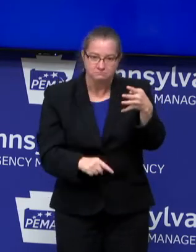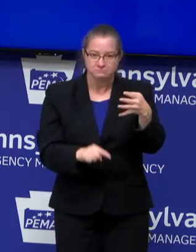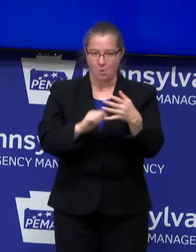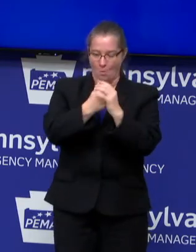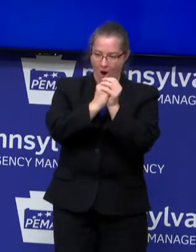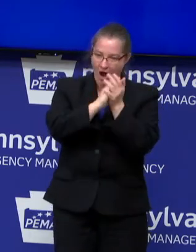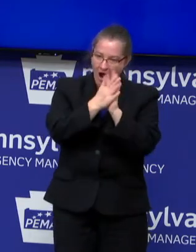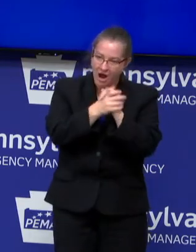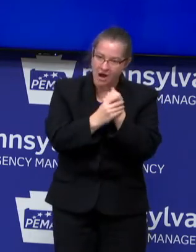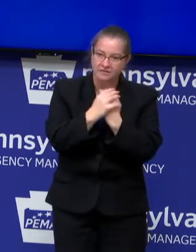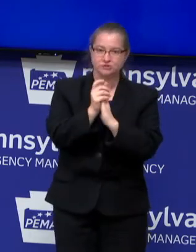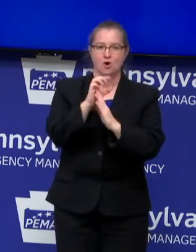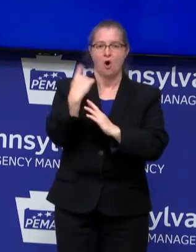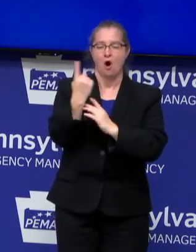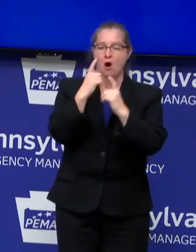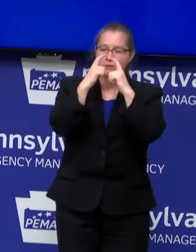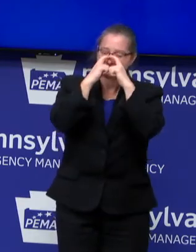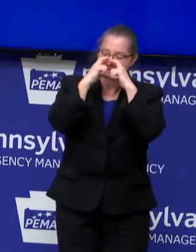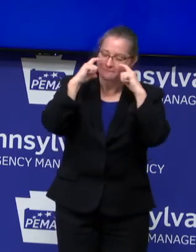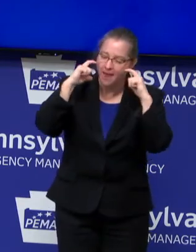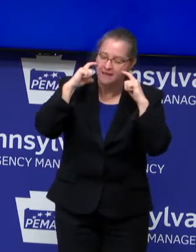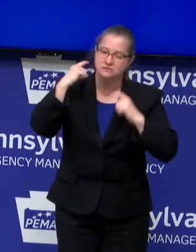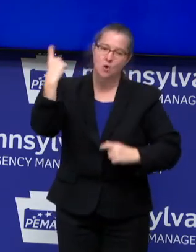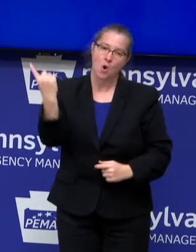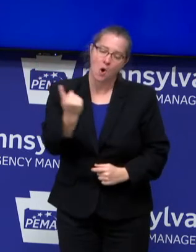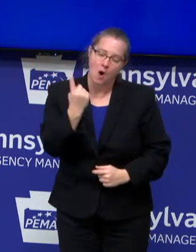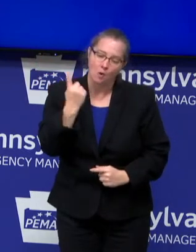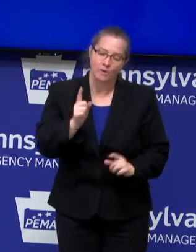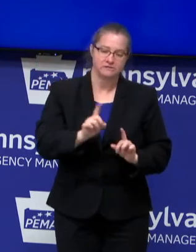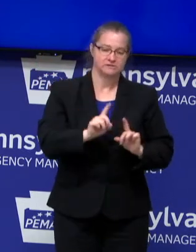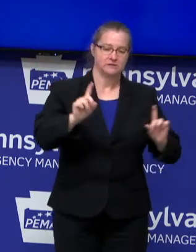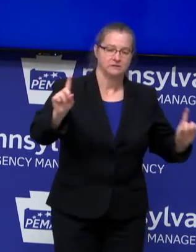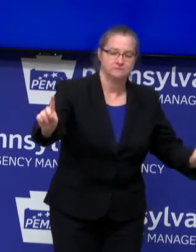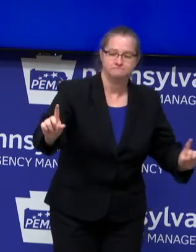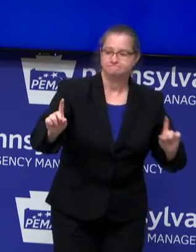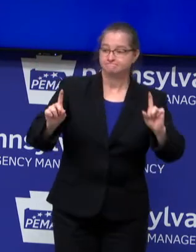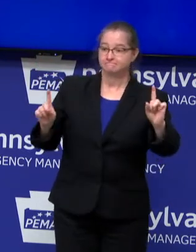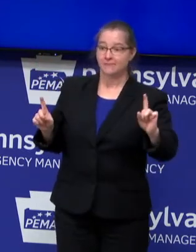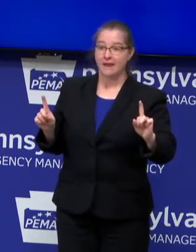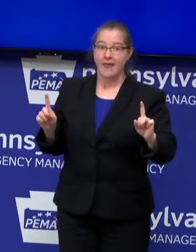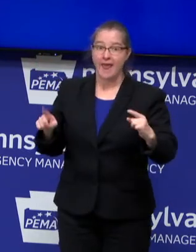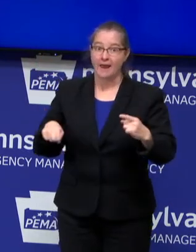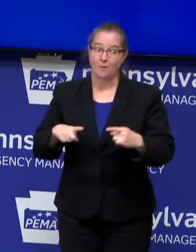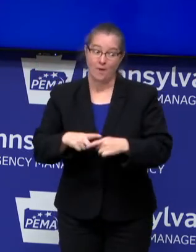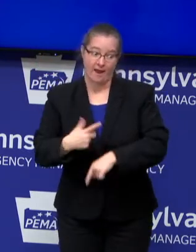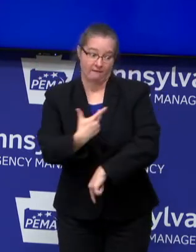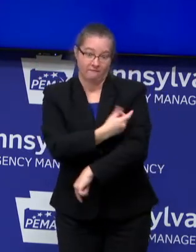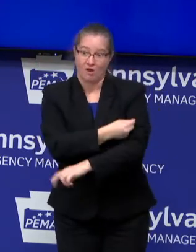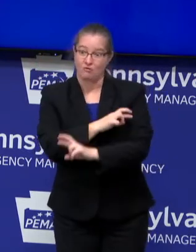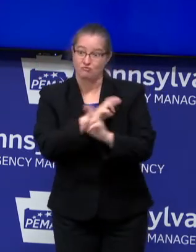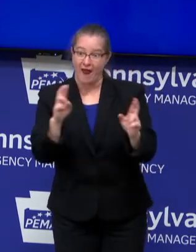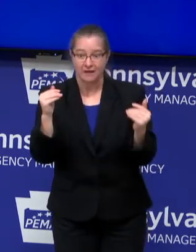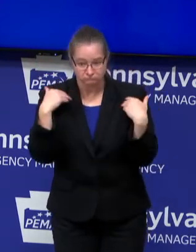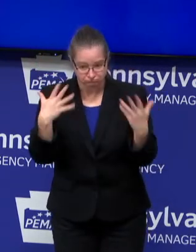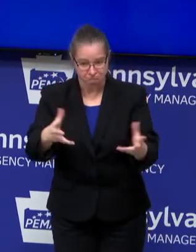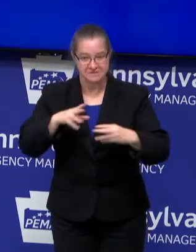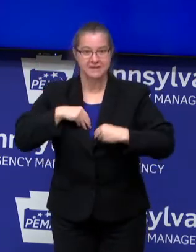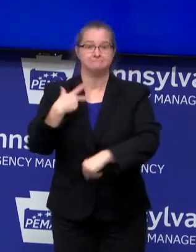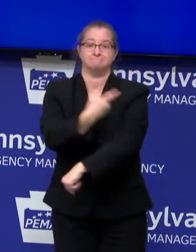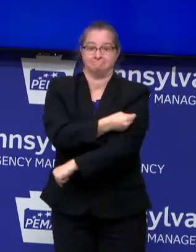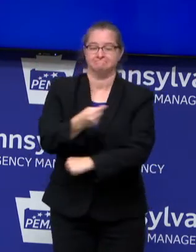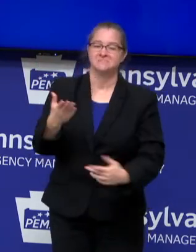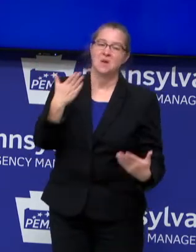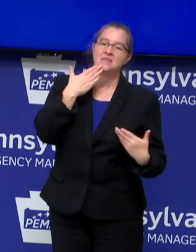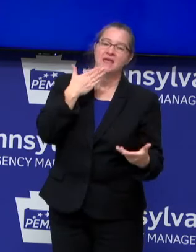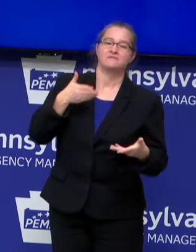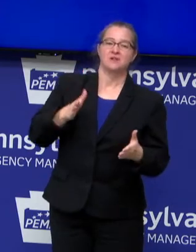hand washing, always wearing a mask, remain socially distant, and when available, get that vaccine. Thank you for having